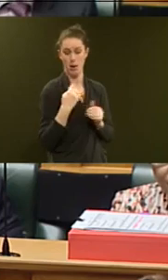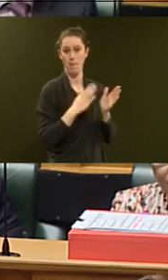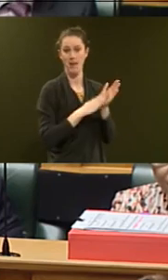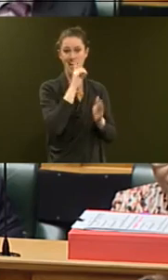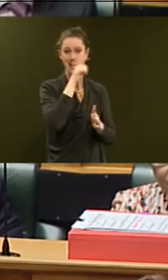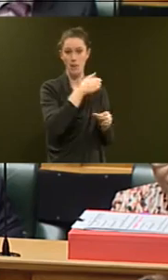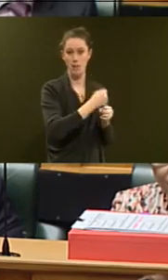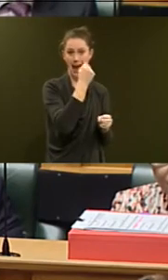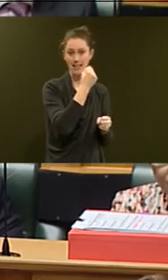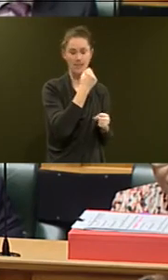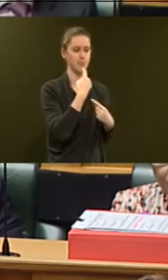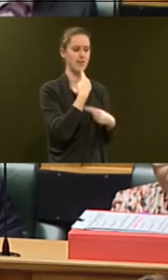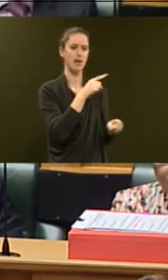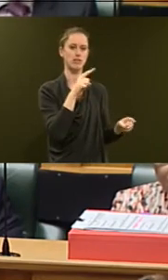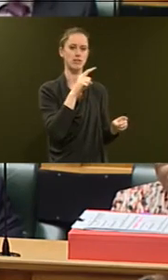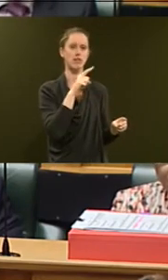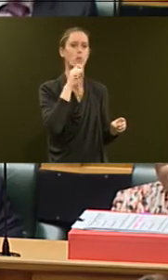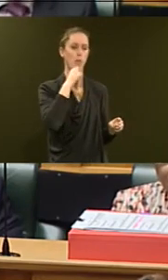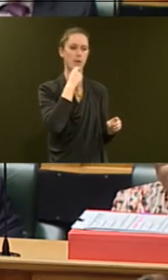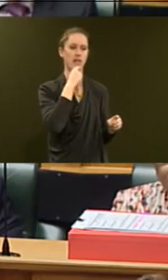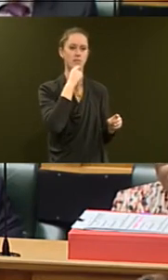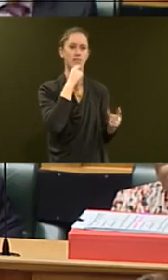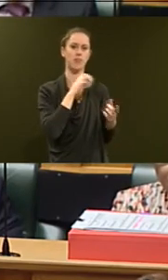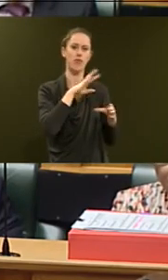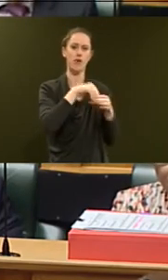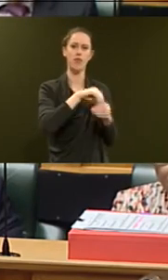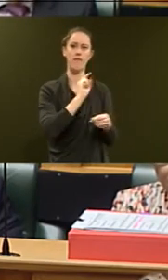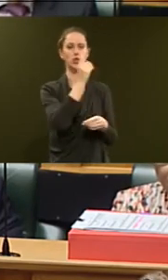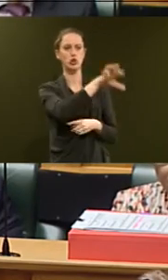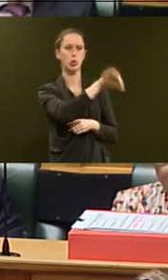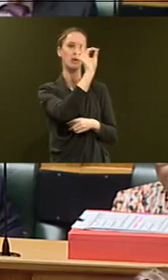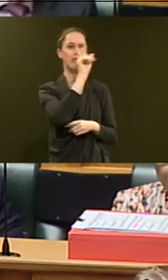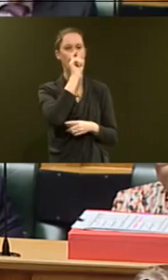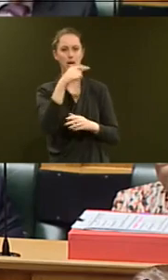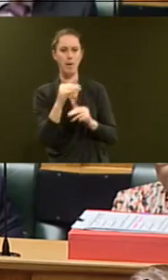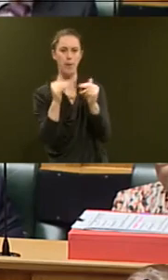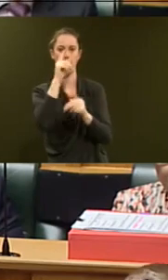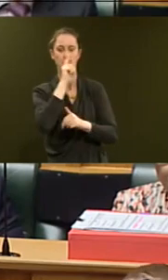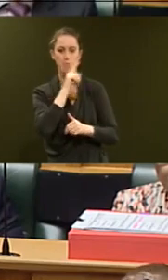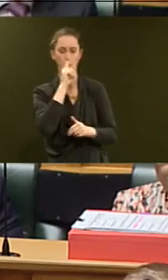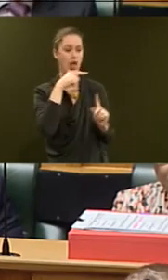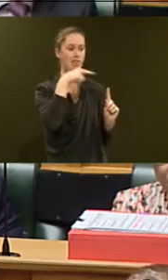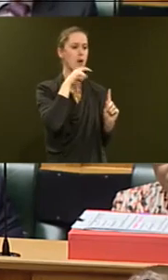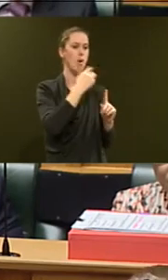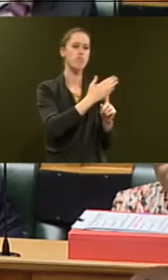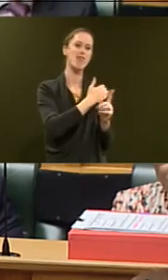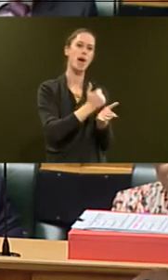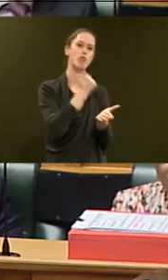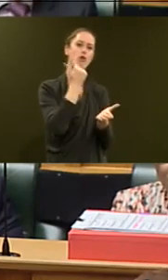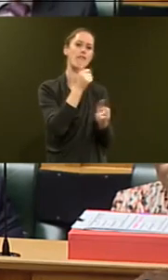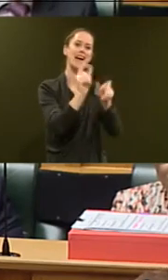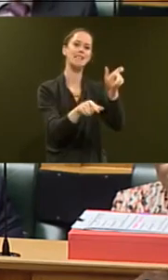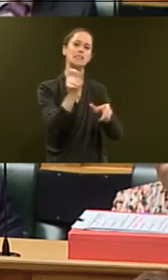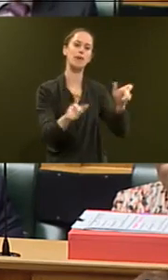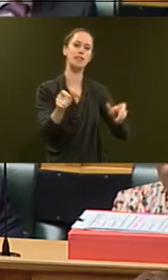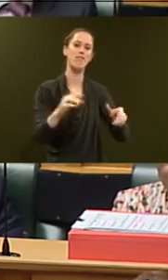KiwiBank also announced it is putting itself out there as the first choice for KiwiBuild participants. They will pre-approve customers